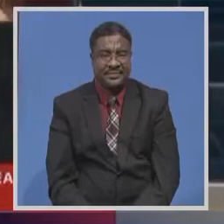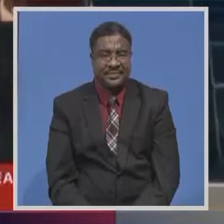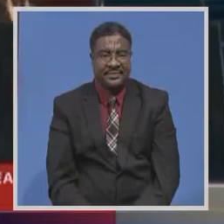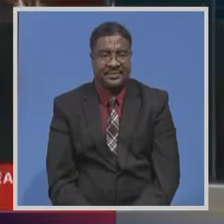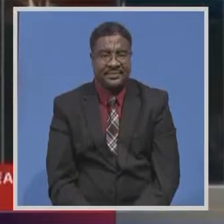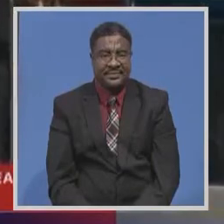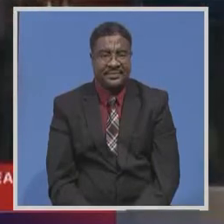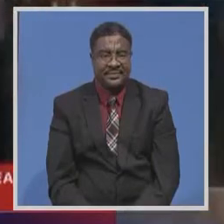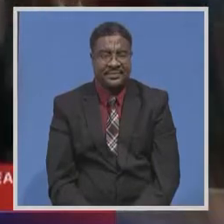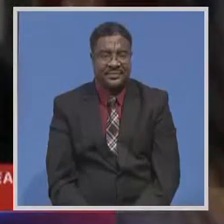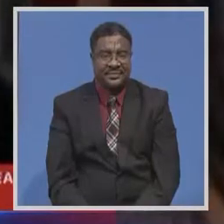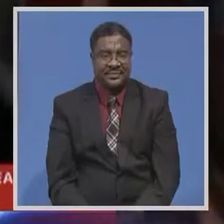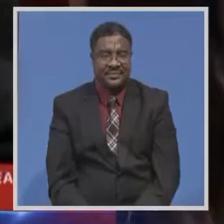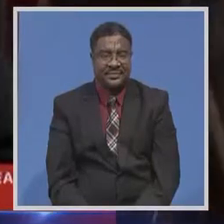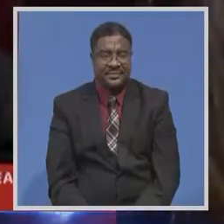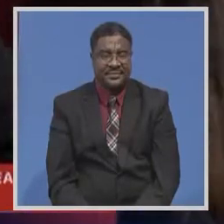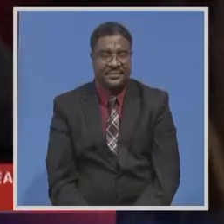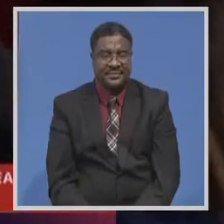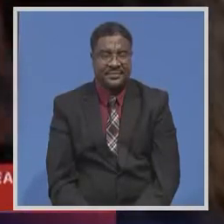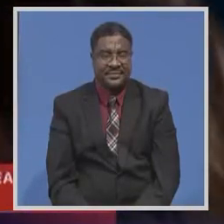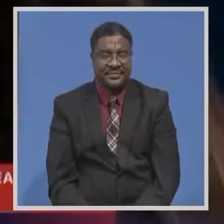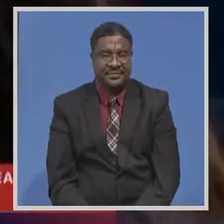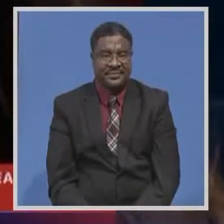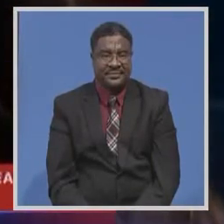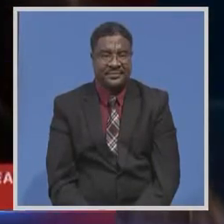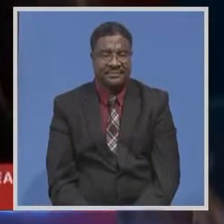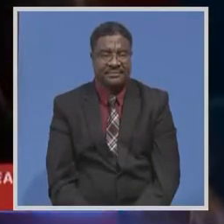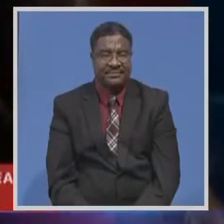thank you as